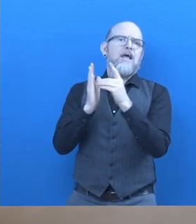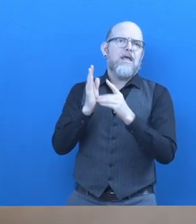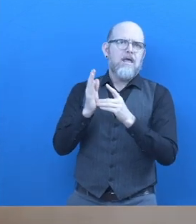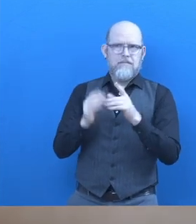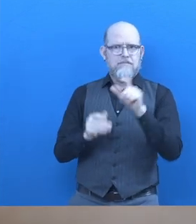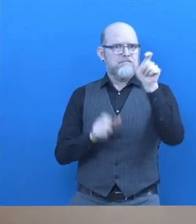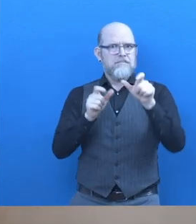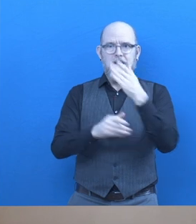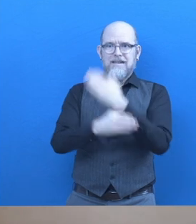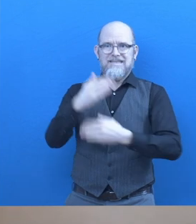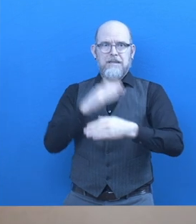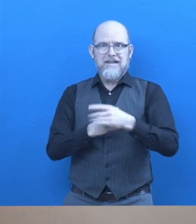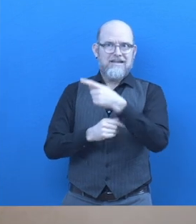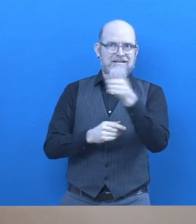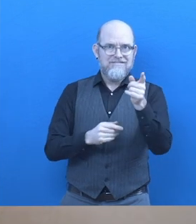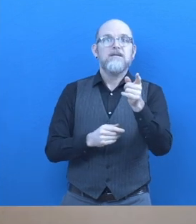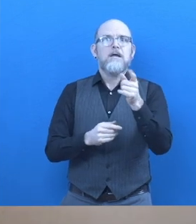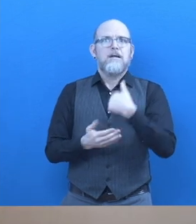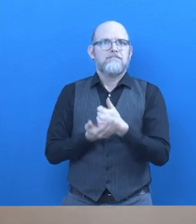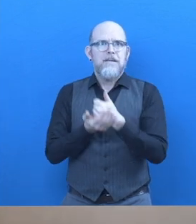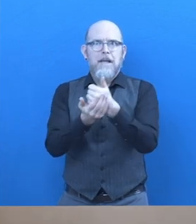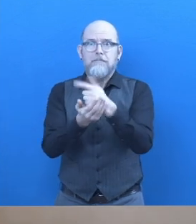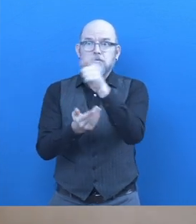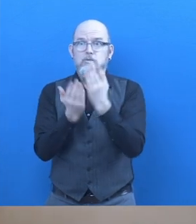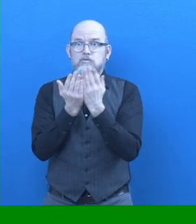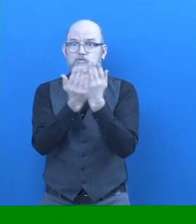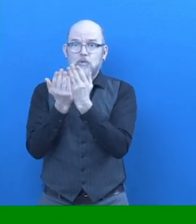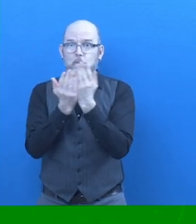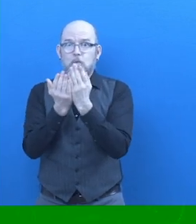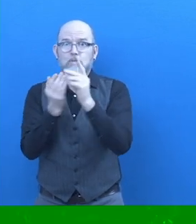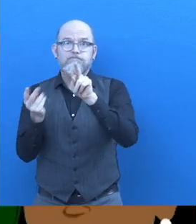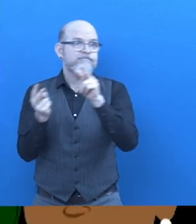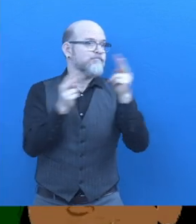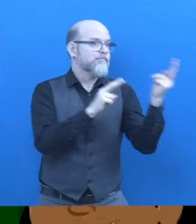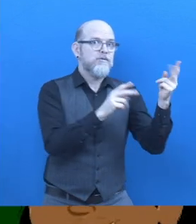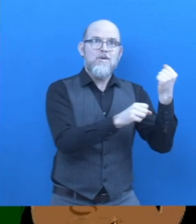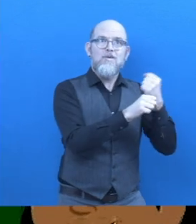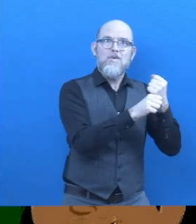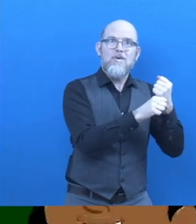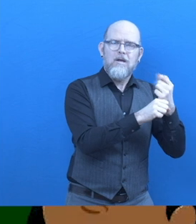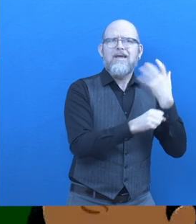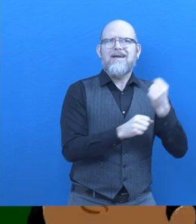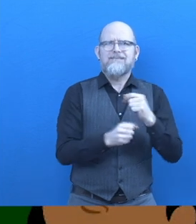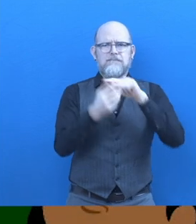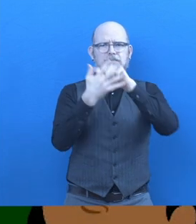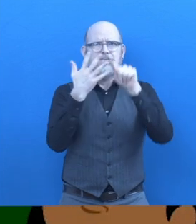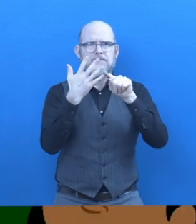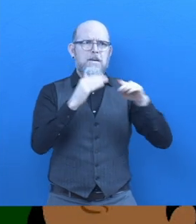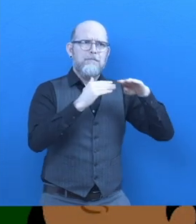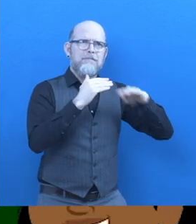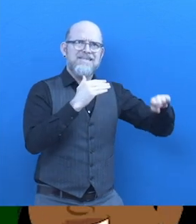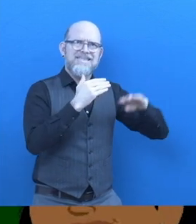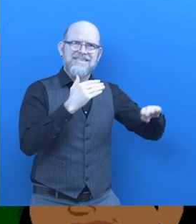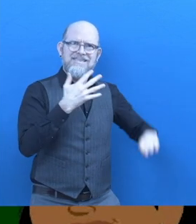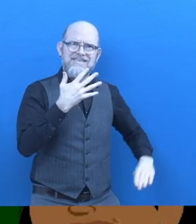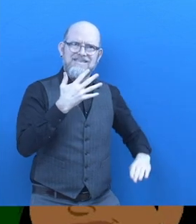people with a disability on transition skills based on five invidious based practices